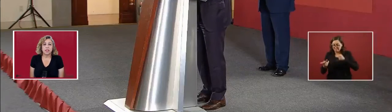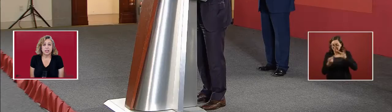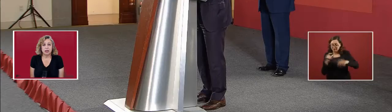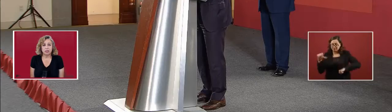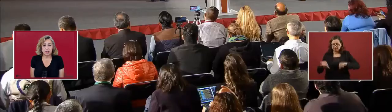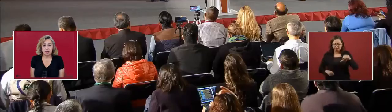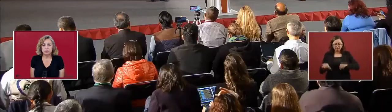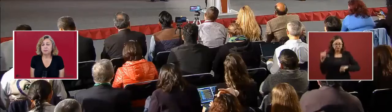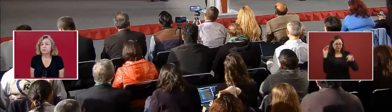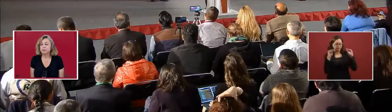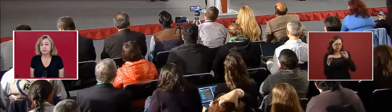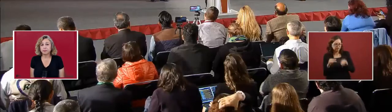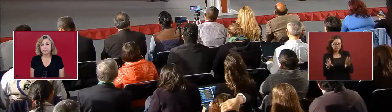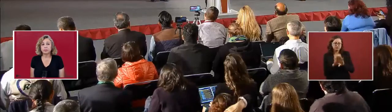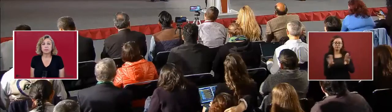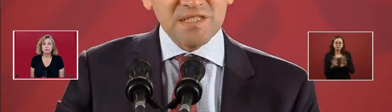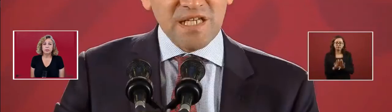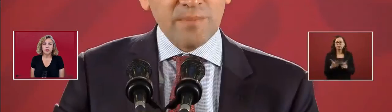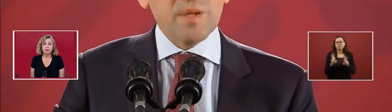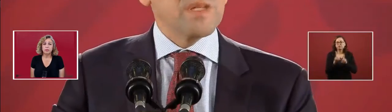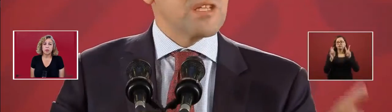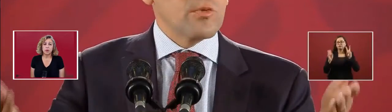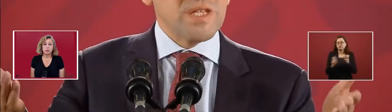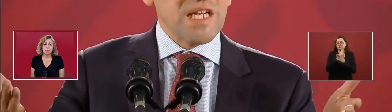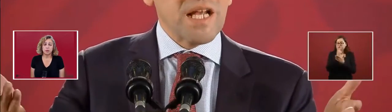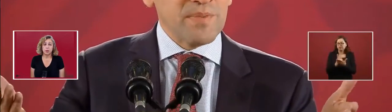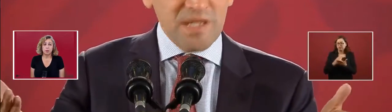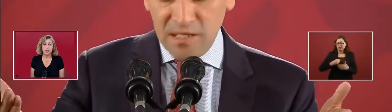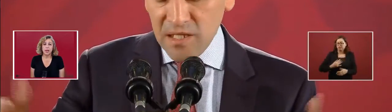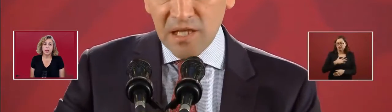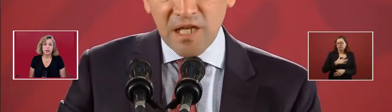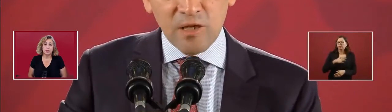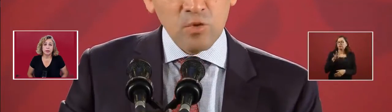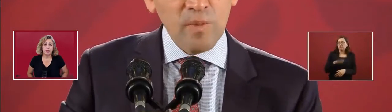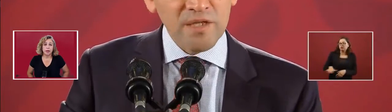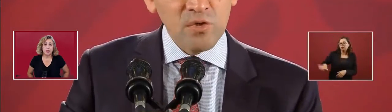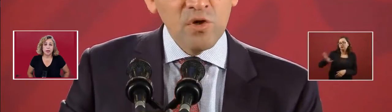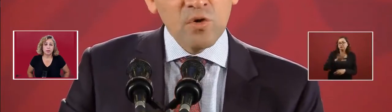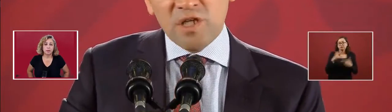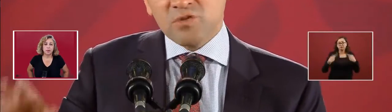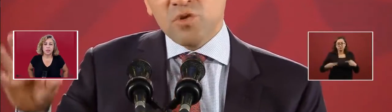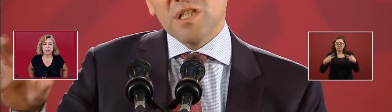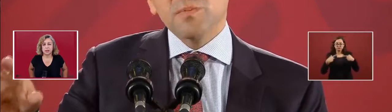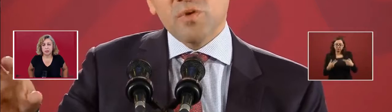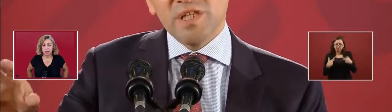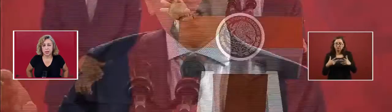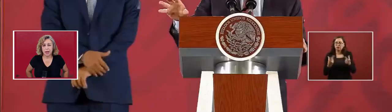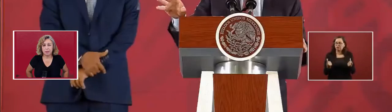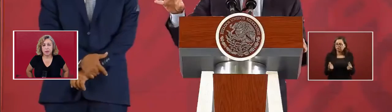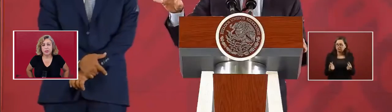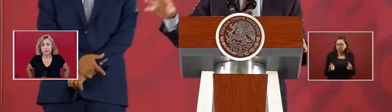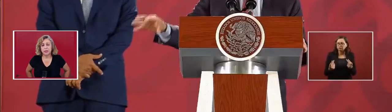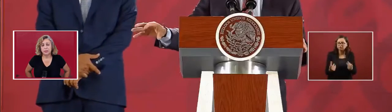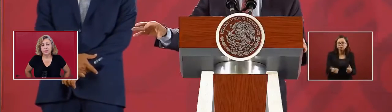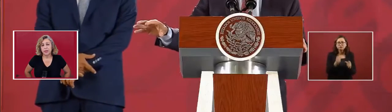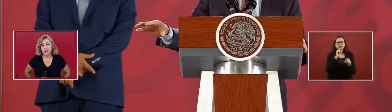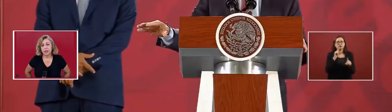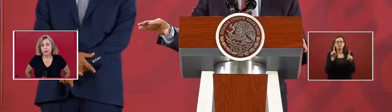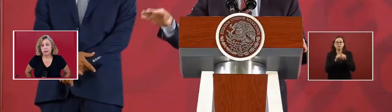Politics long-term, for programs for wellbeing, and increment the capital.